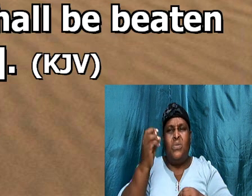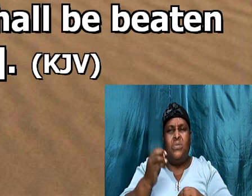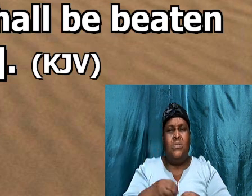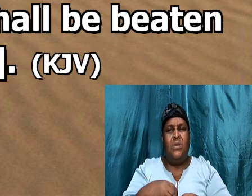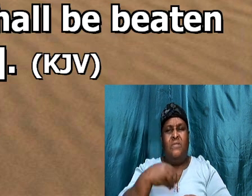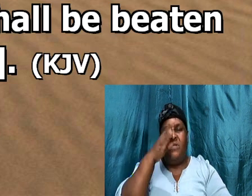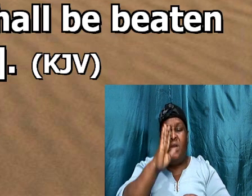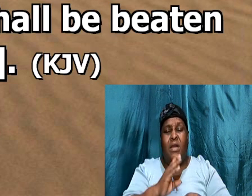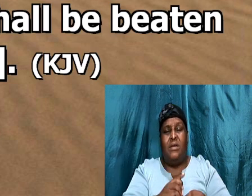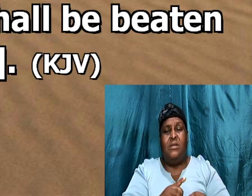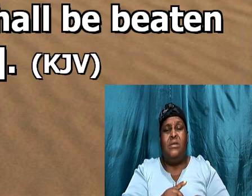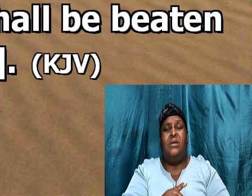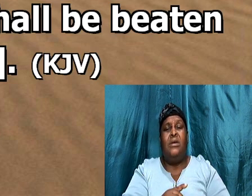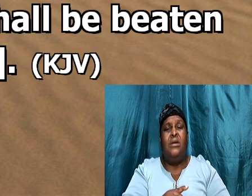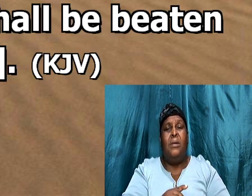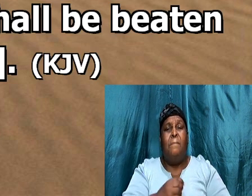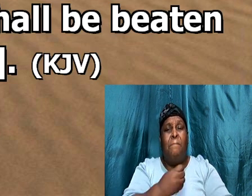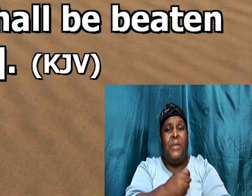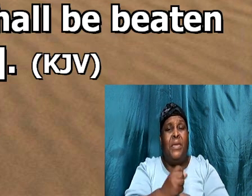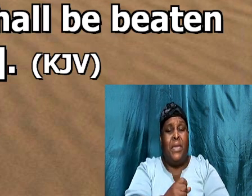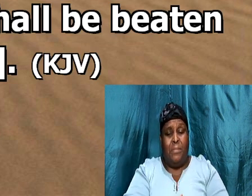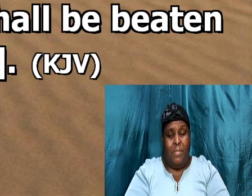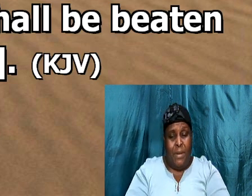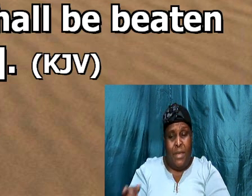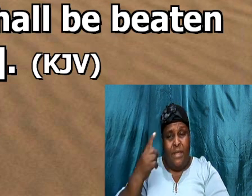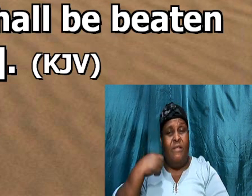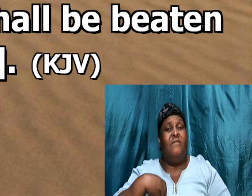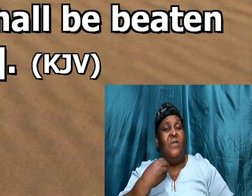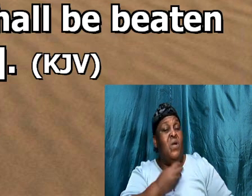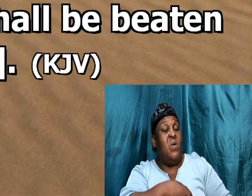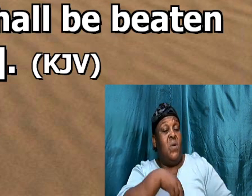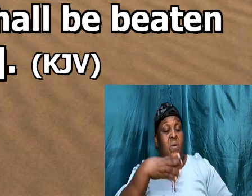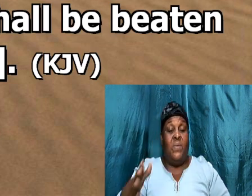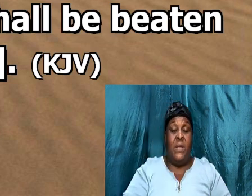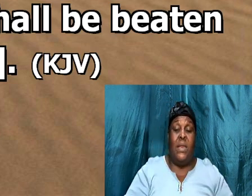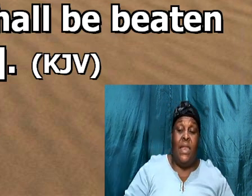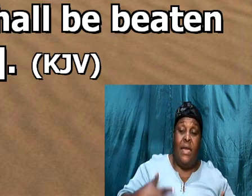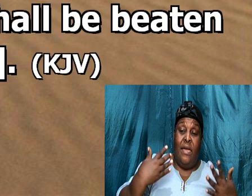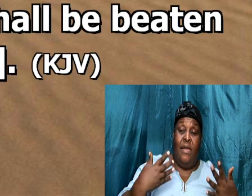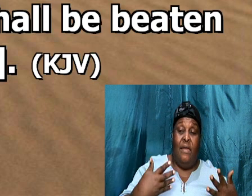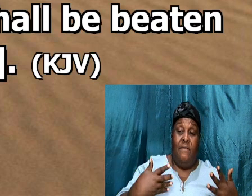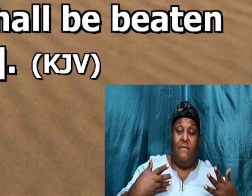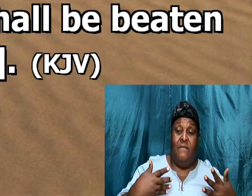lives, these repercussions, that we are talking about, brethren,